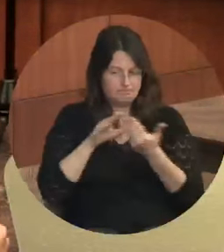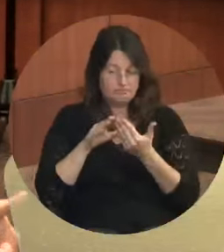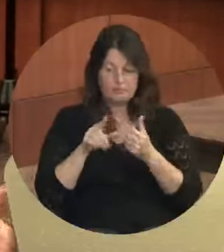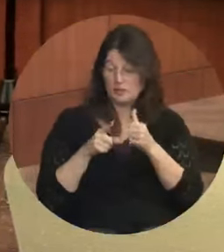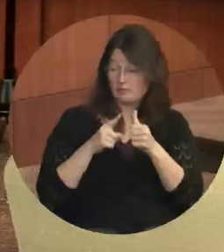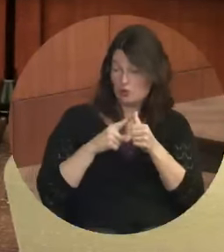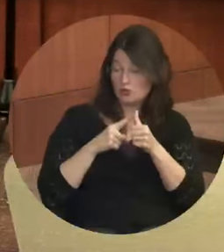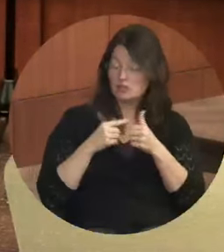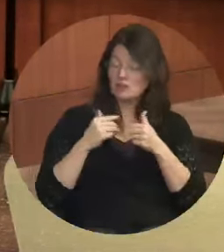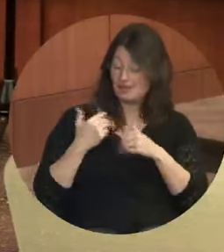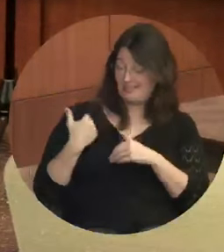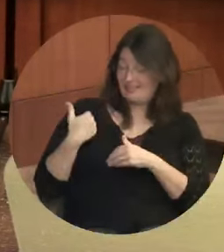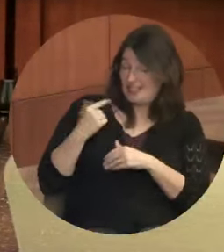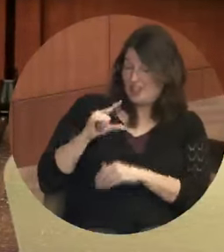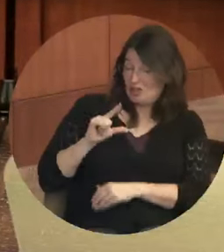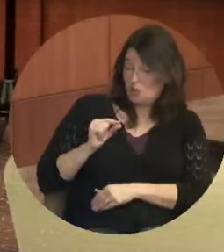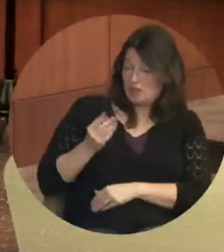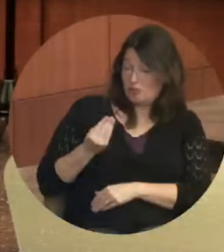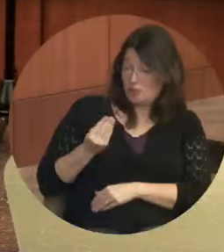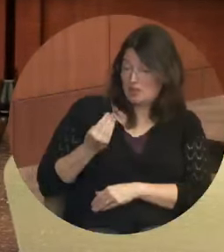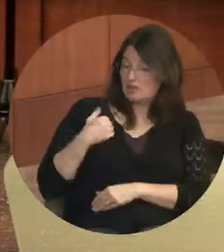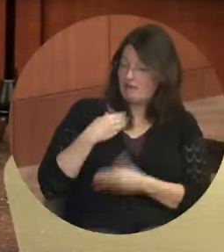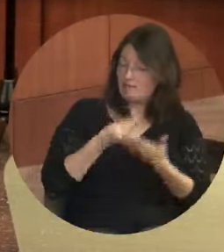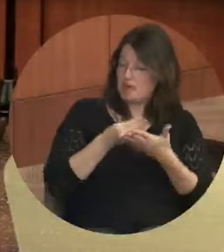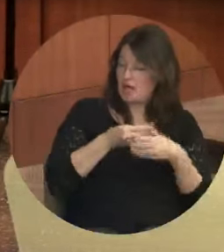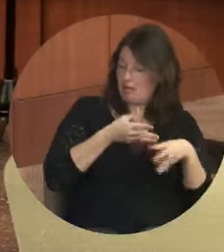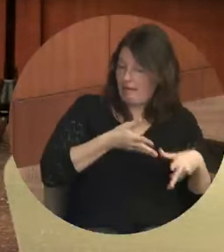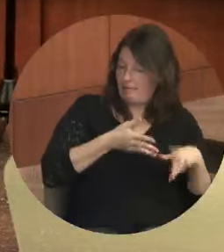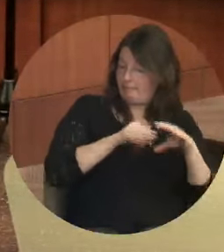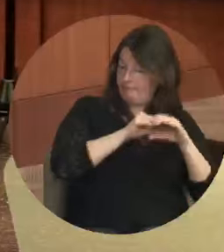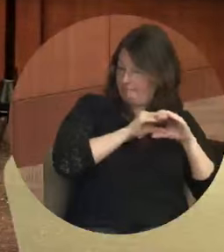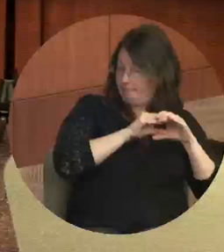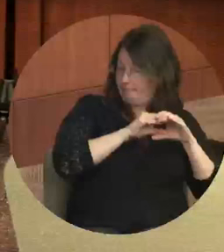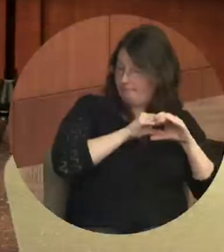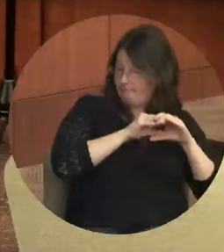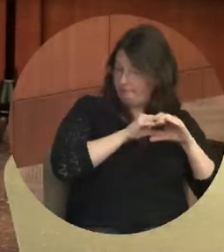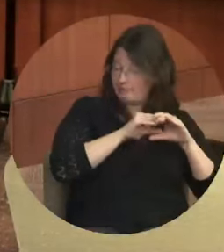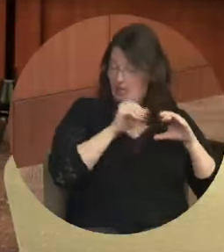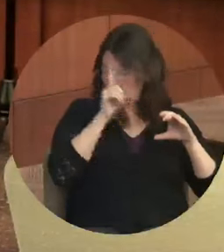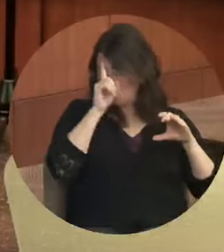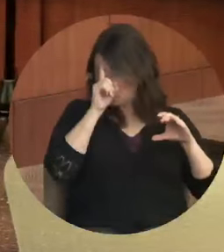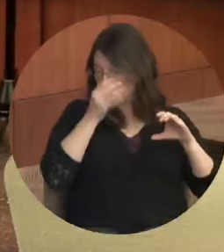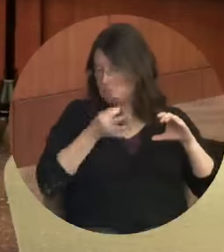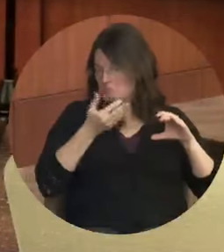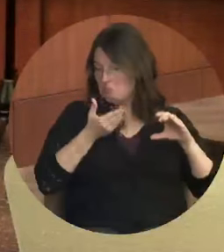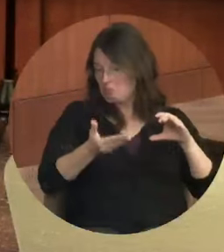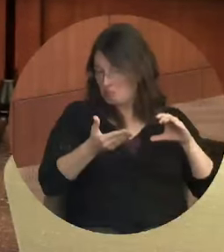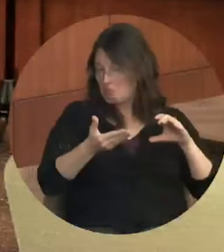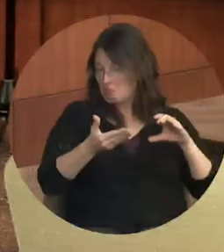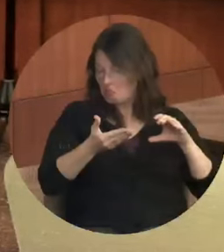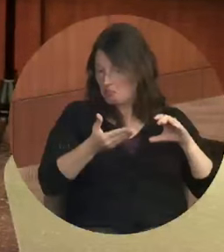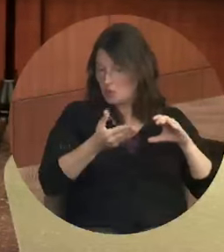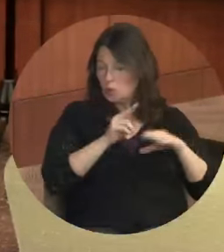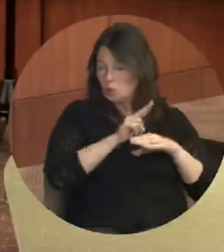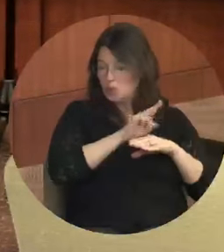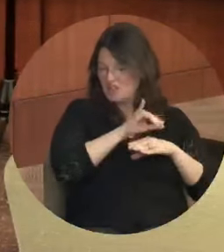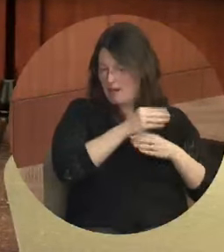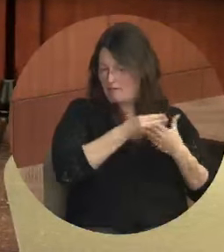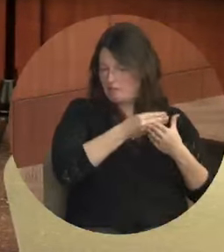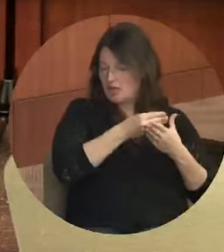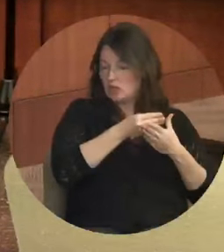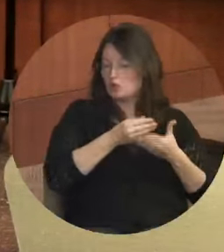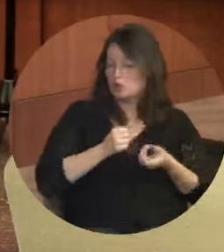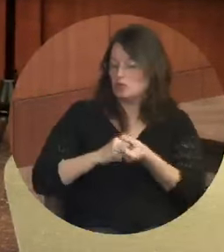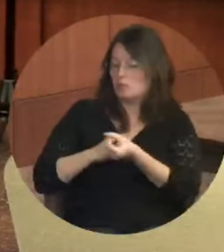from 2014. And, uh, I've recommended in the budget that we use some of that to support the, uh, Welcome Home effort,